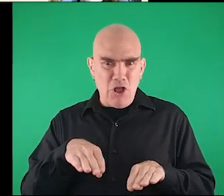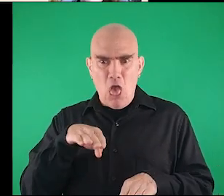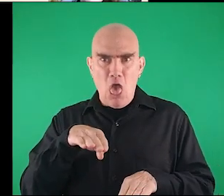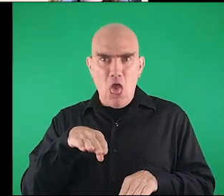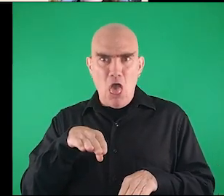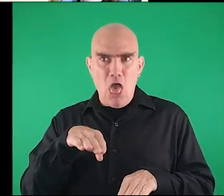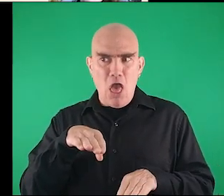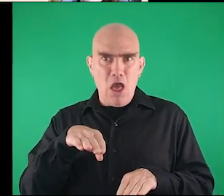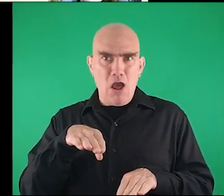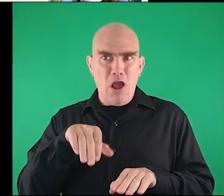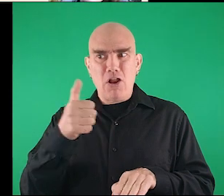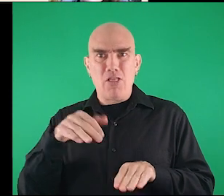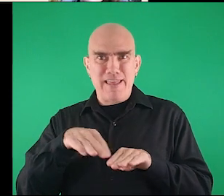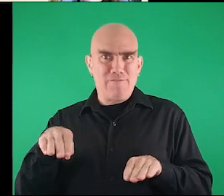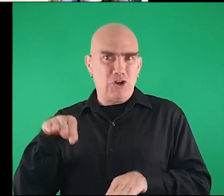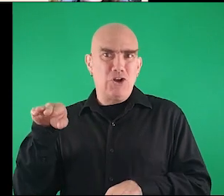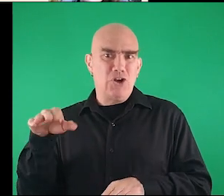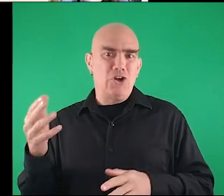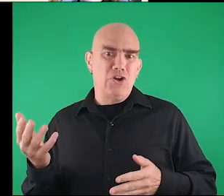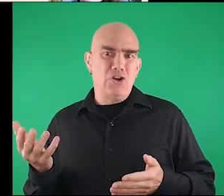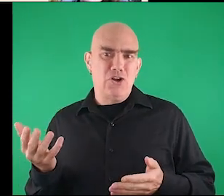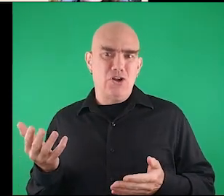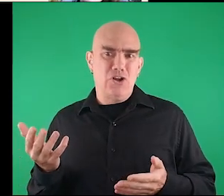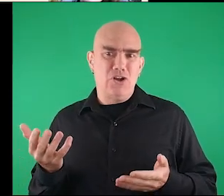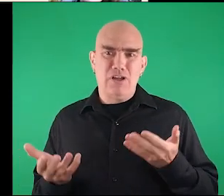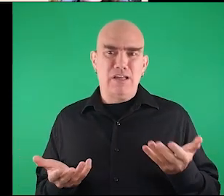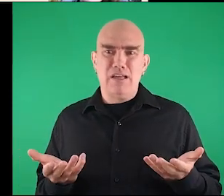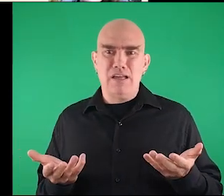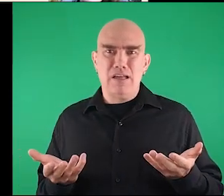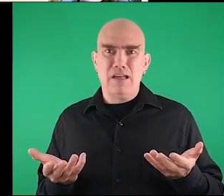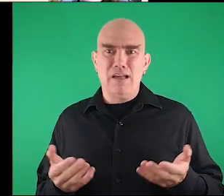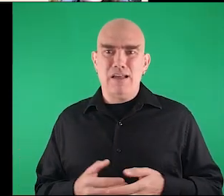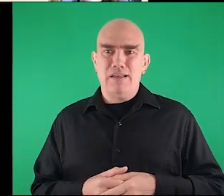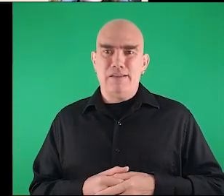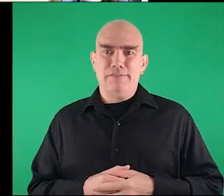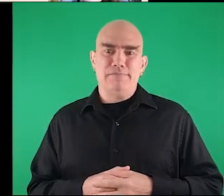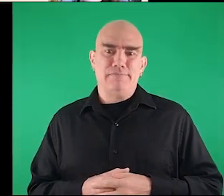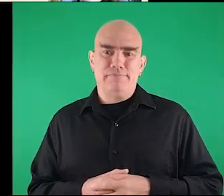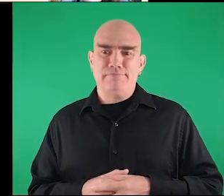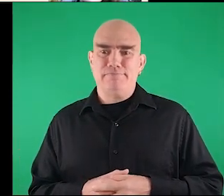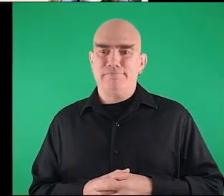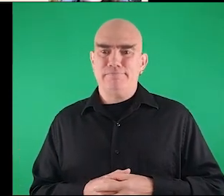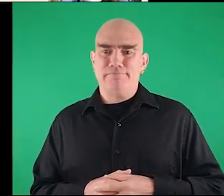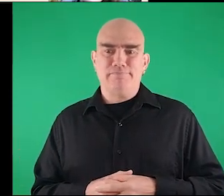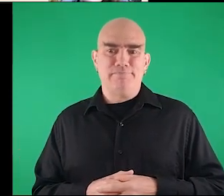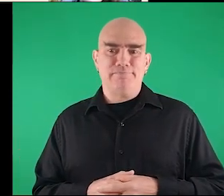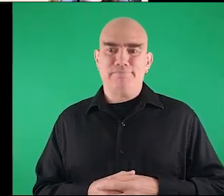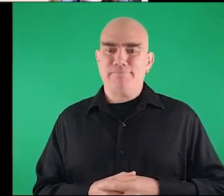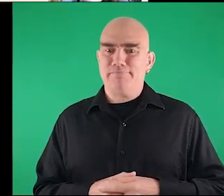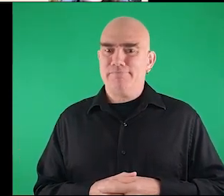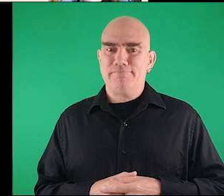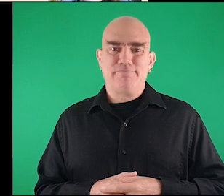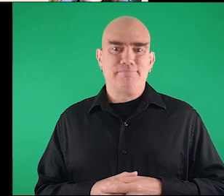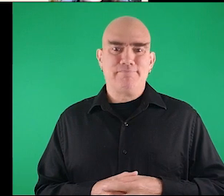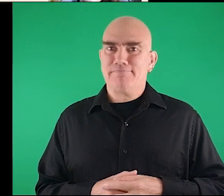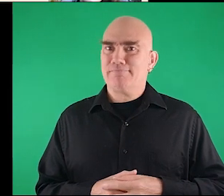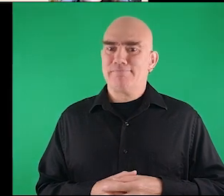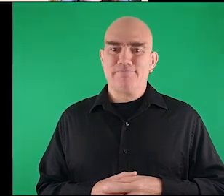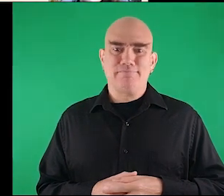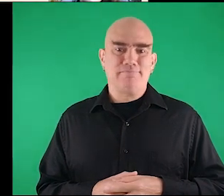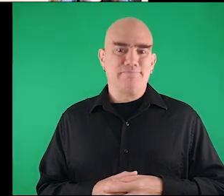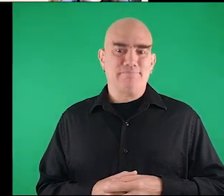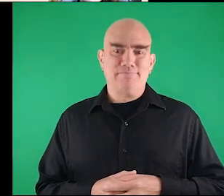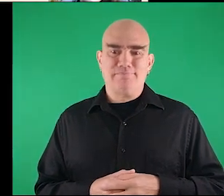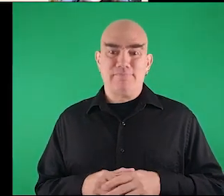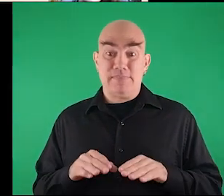um a label a bad label here and you have a another label